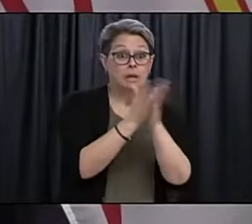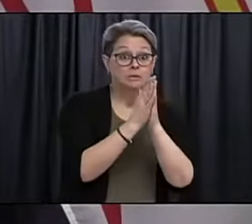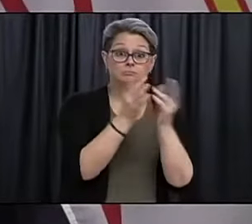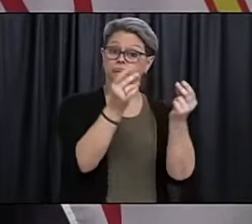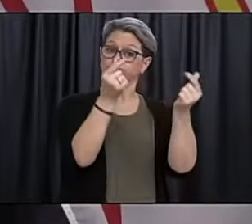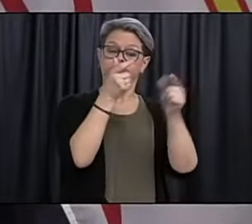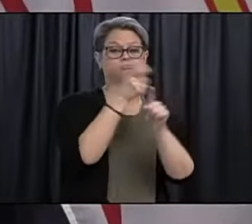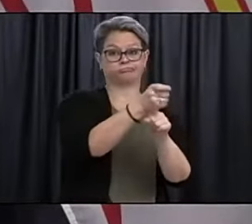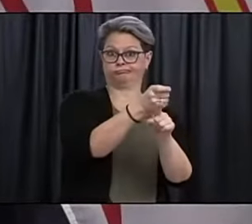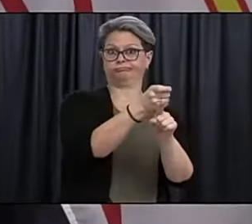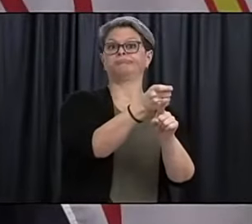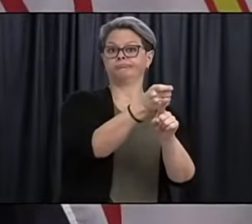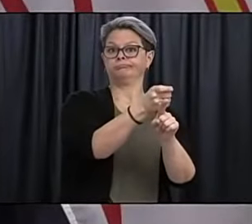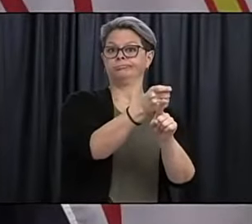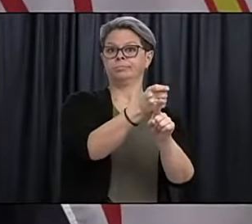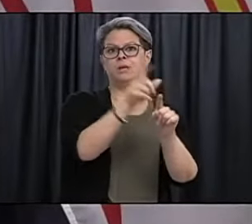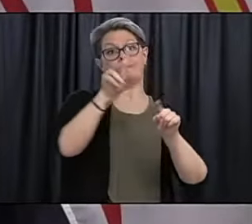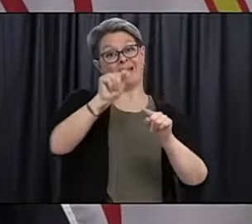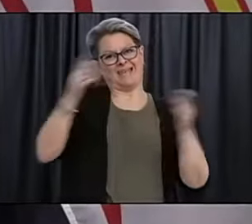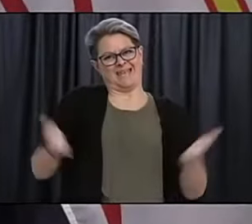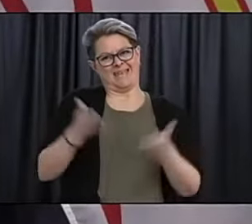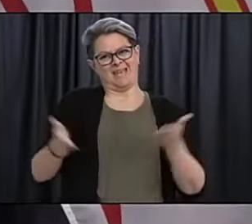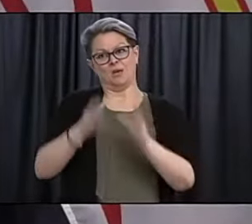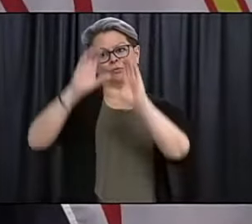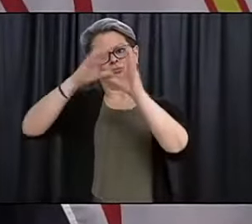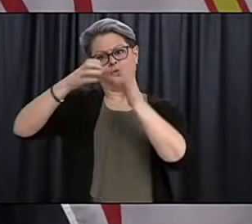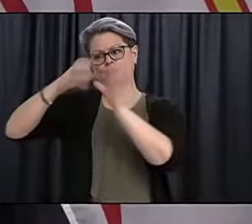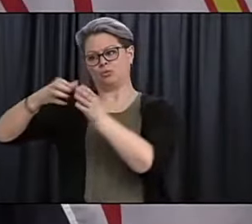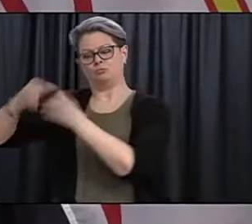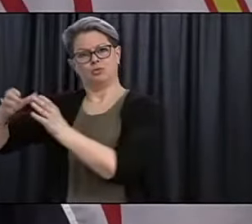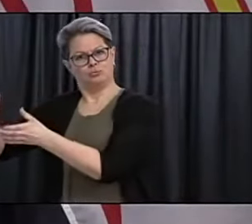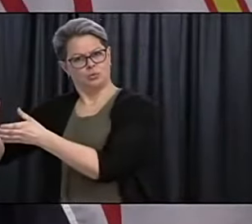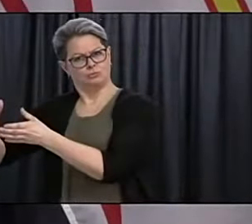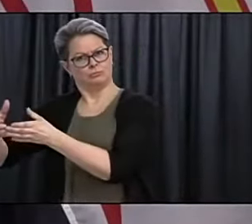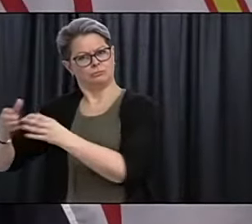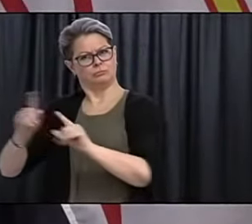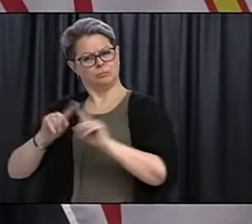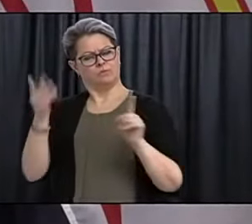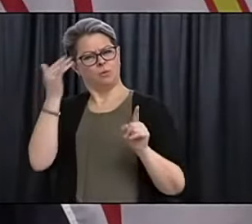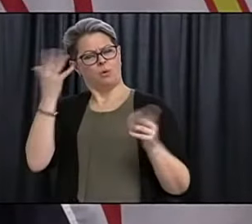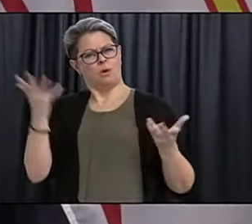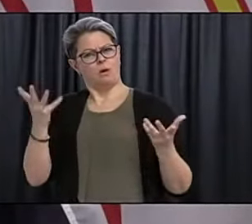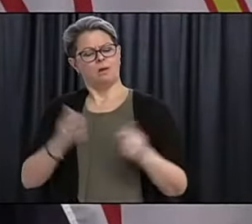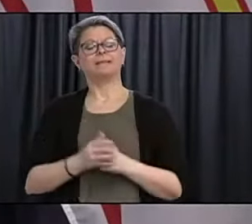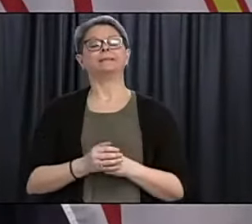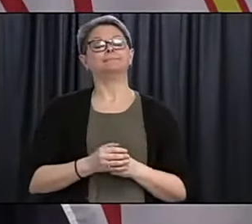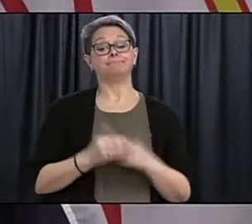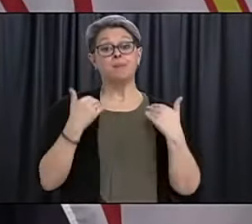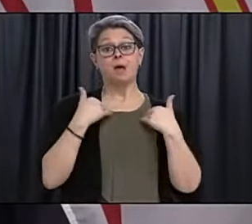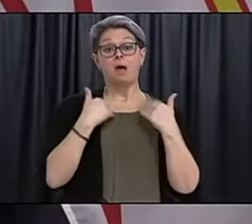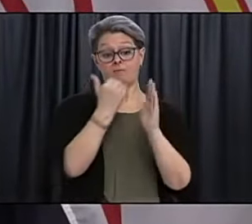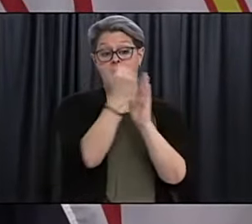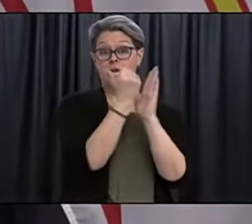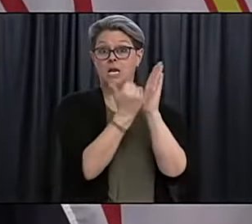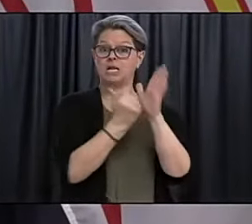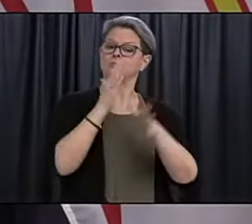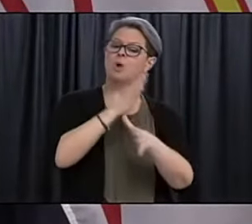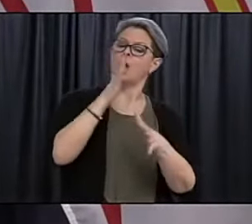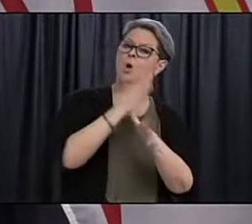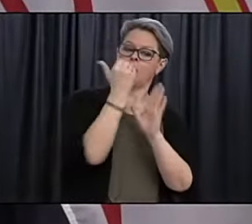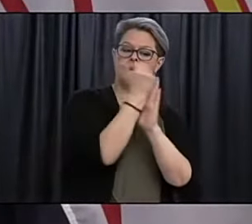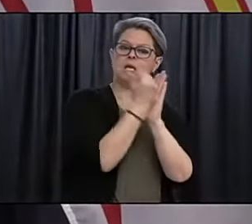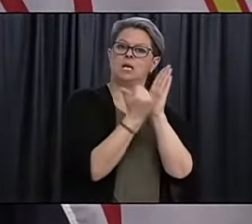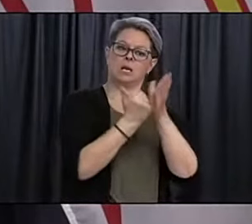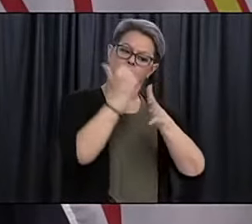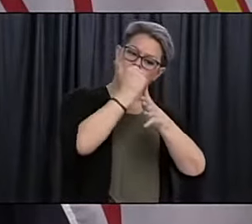So, we have a priority listing and we feel that it is important. We developed that priority list of who we